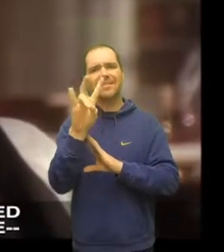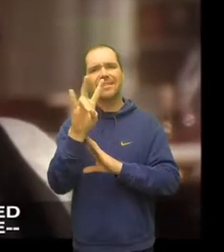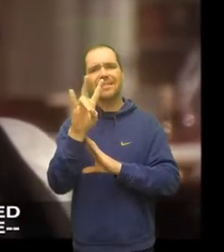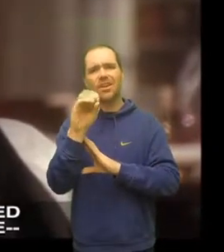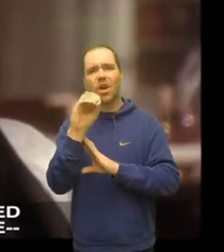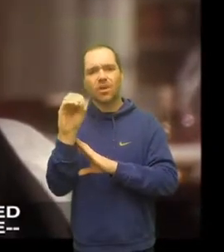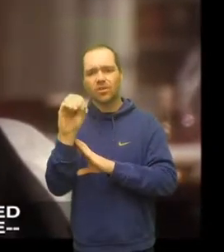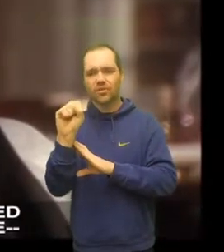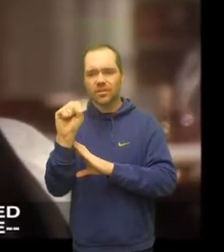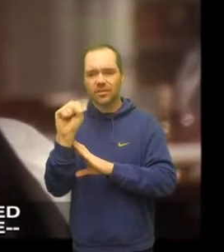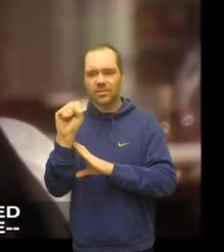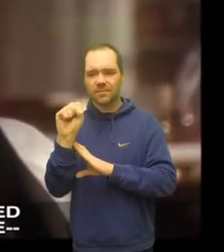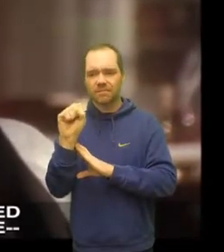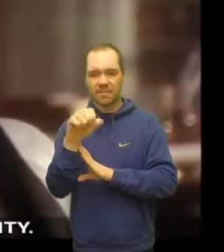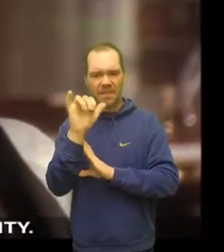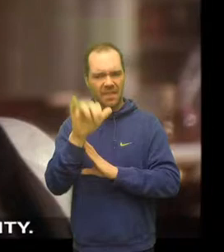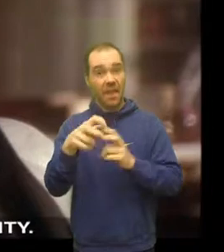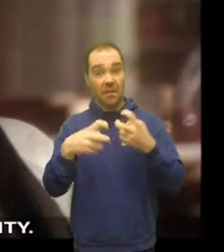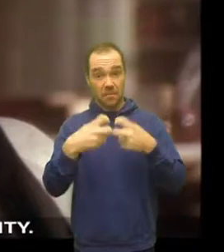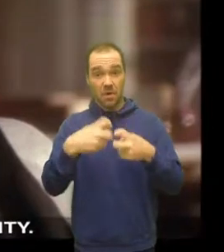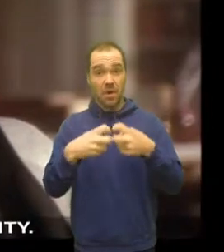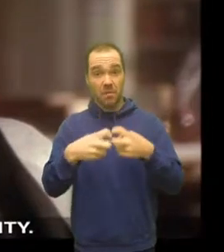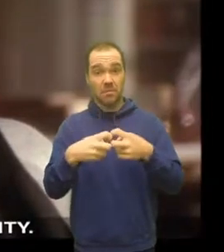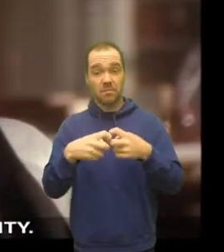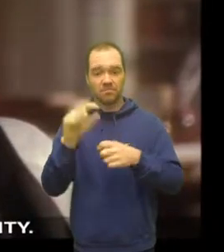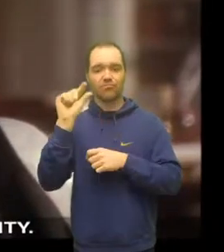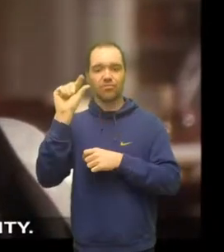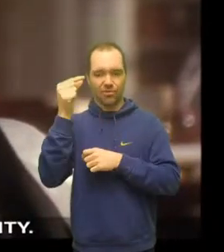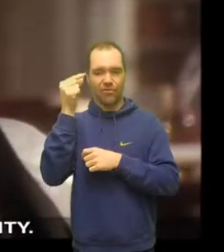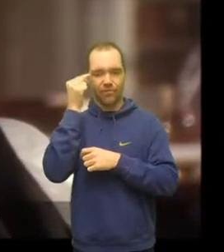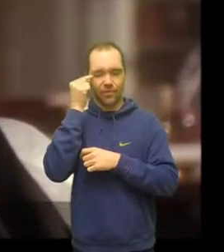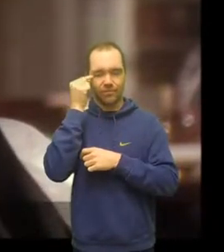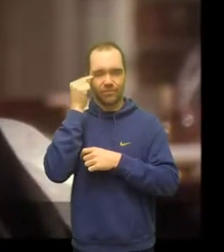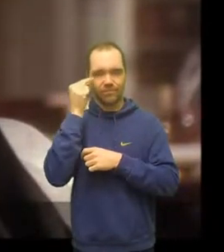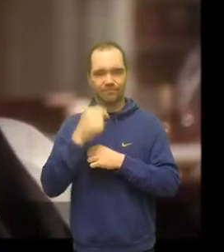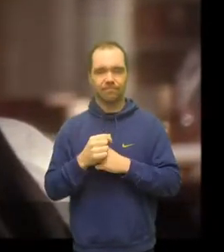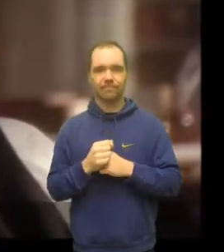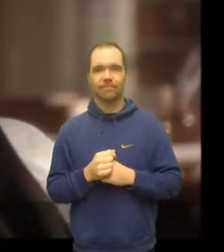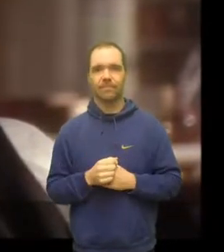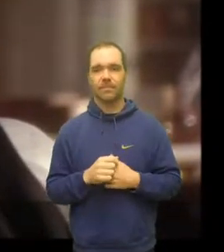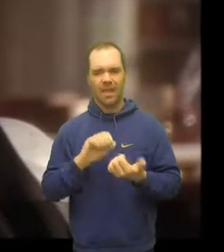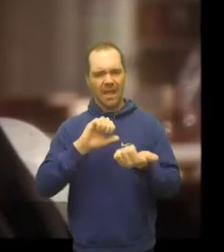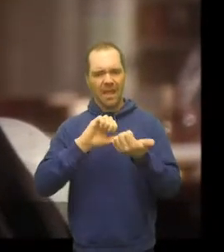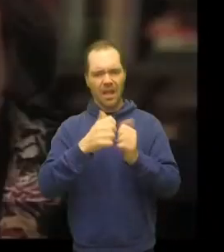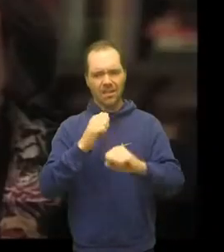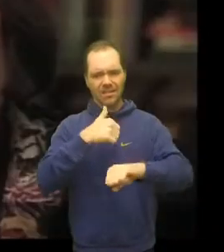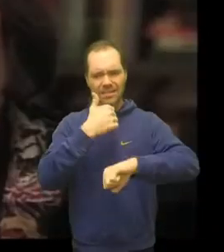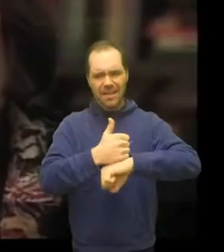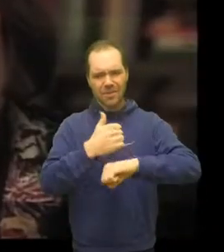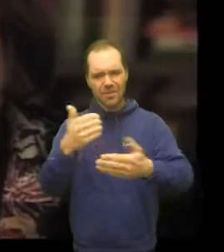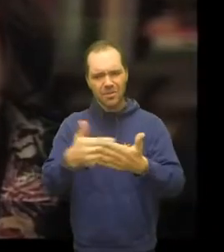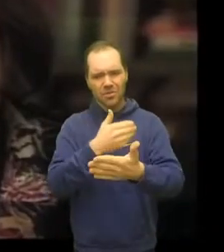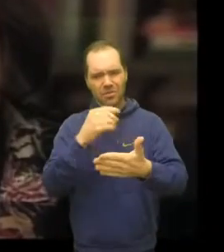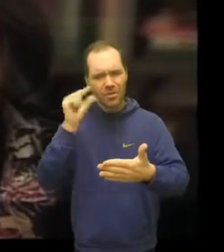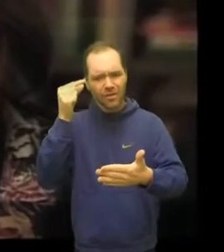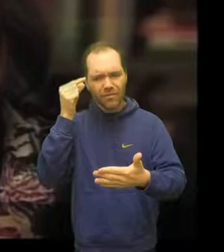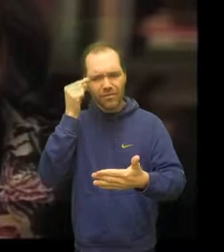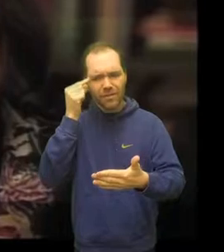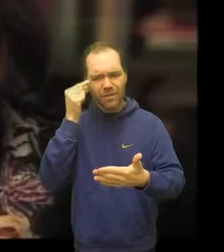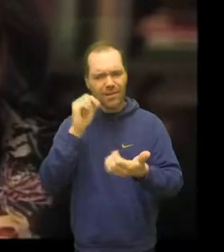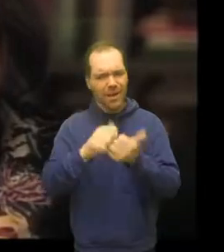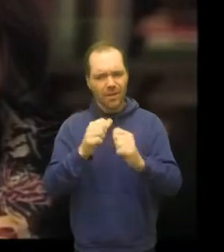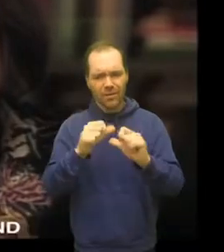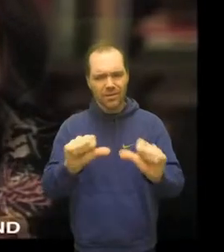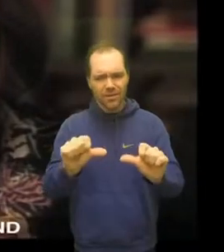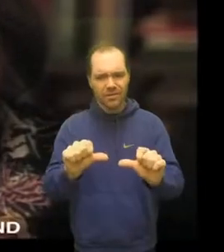The same thing happened to the Achaean League. Too much local authority. I think every age has